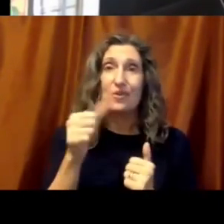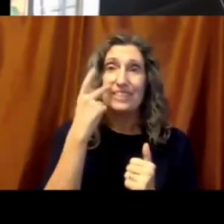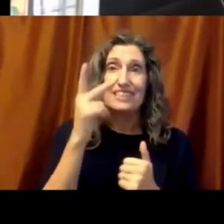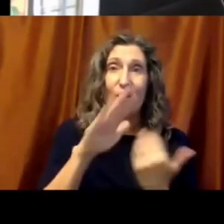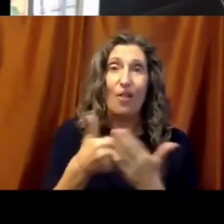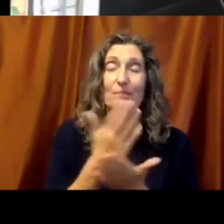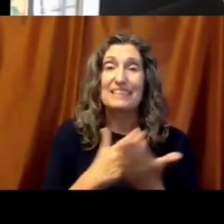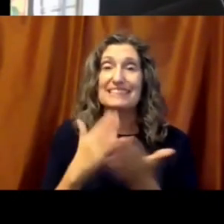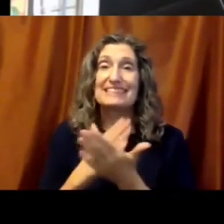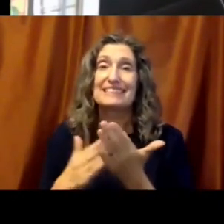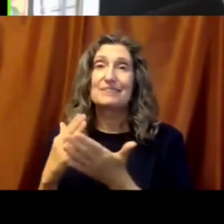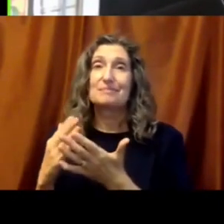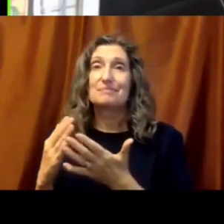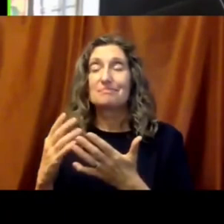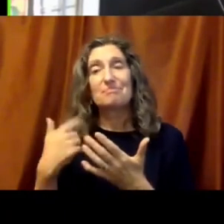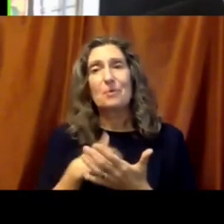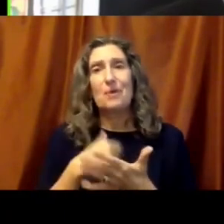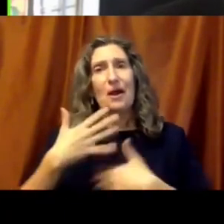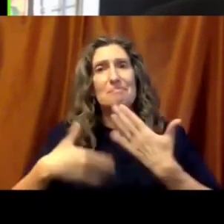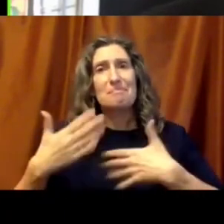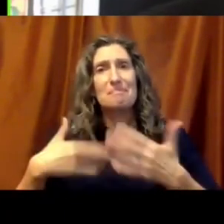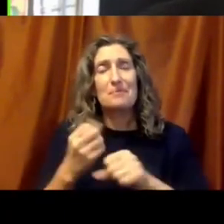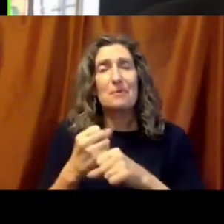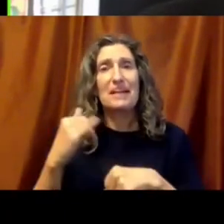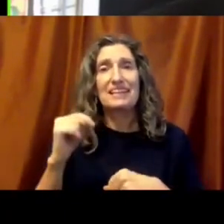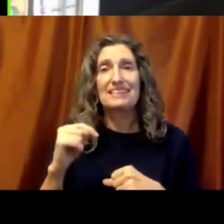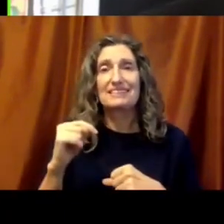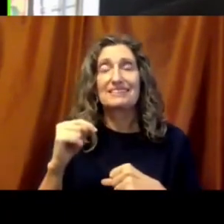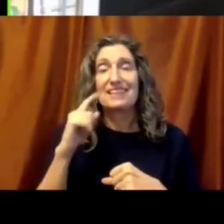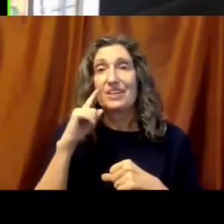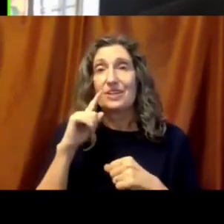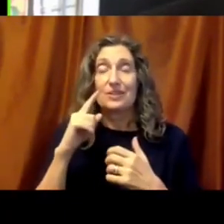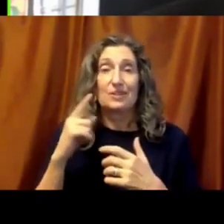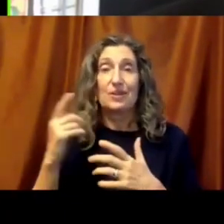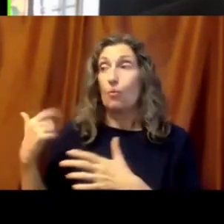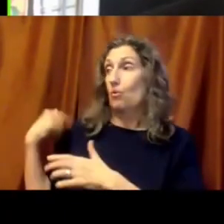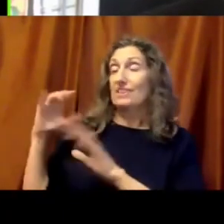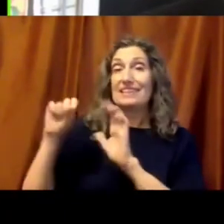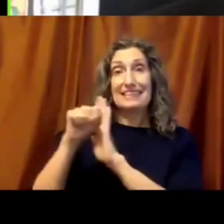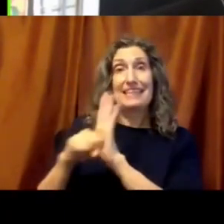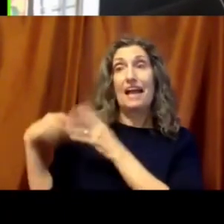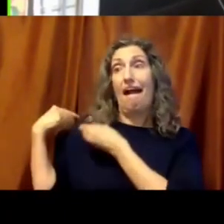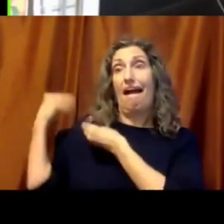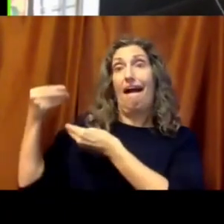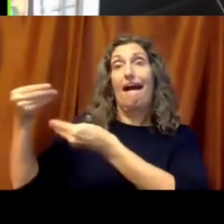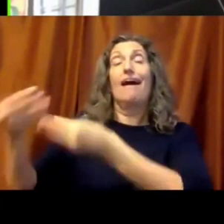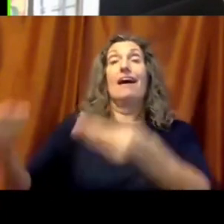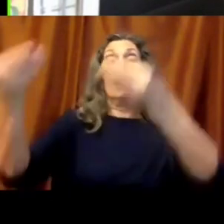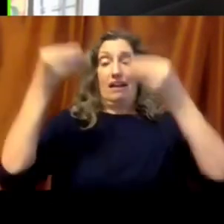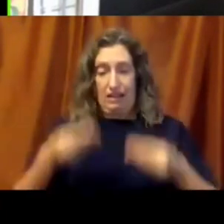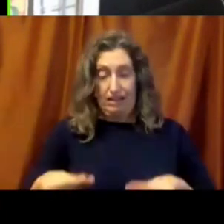all the pieces, but we're making it. And, you we inherited a state in good shape and in